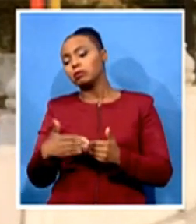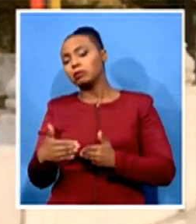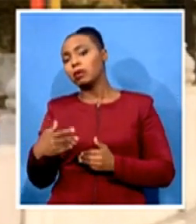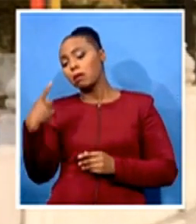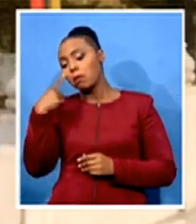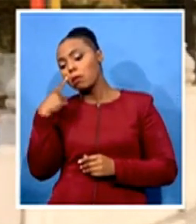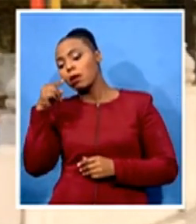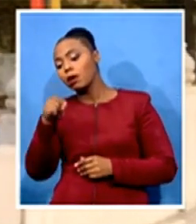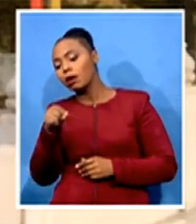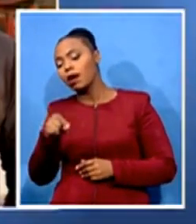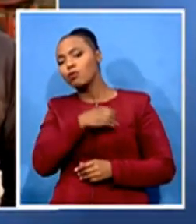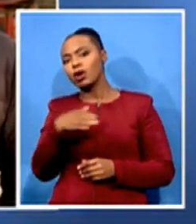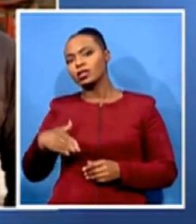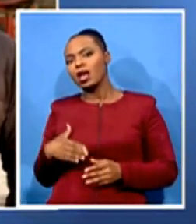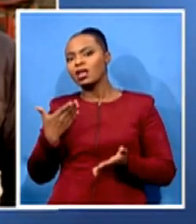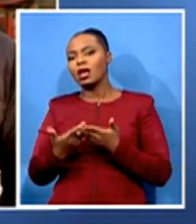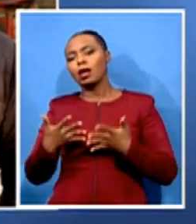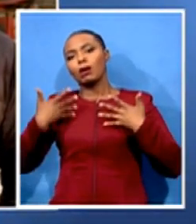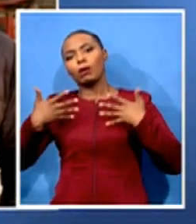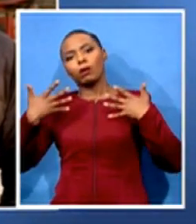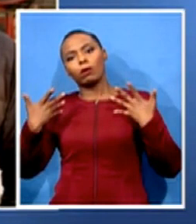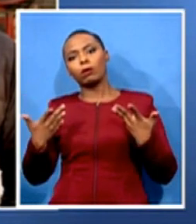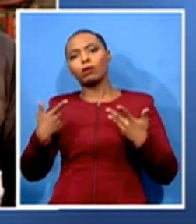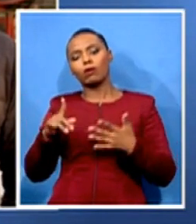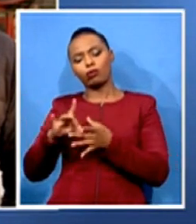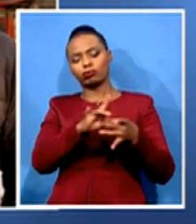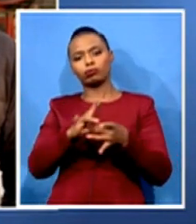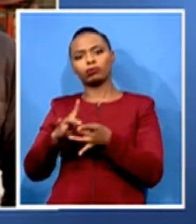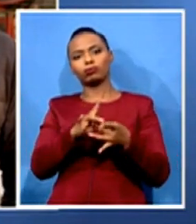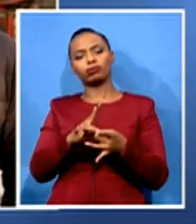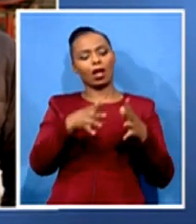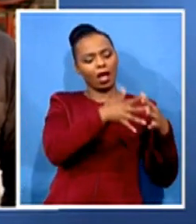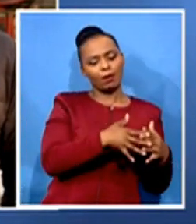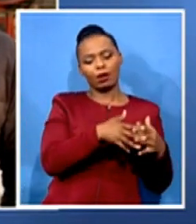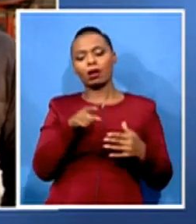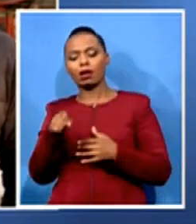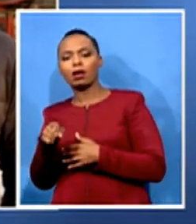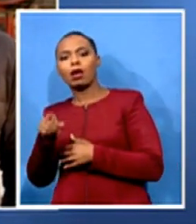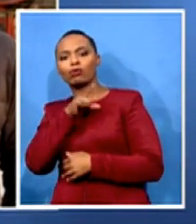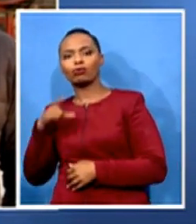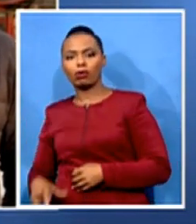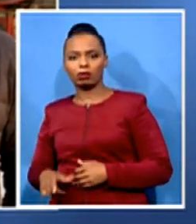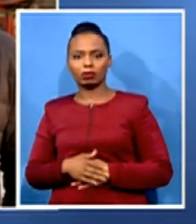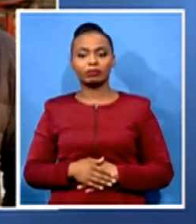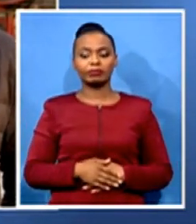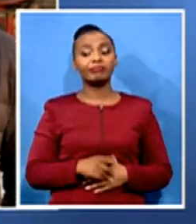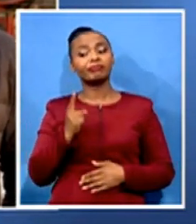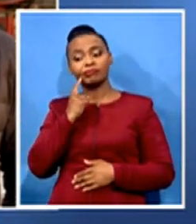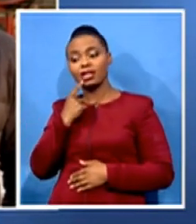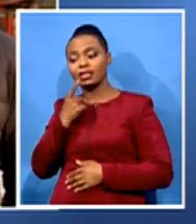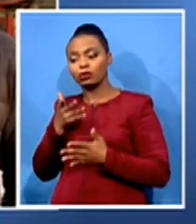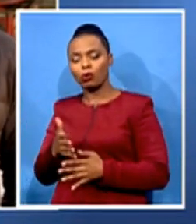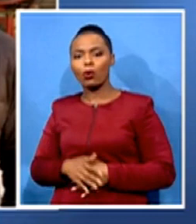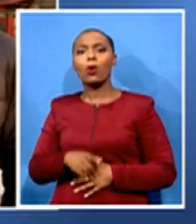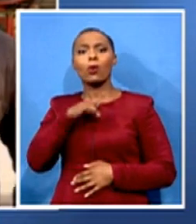Sino-U.S. relations. It's interesting you should say that because just in terms of, you know, the